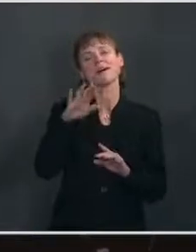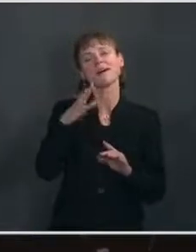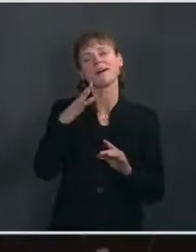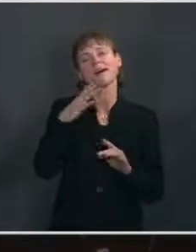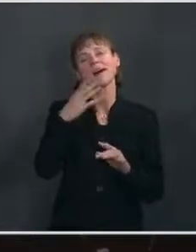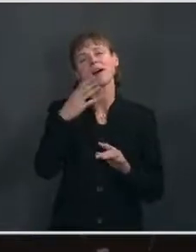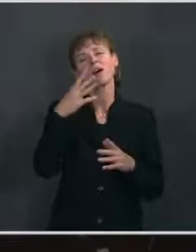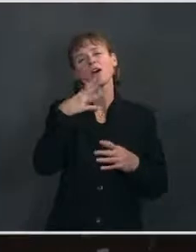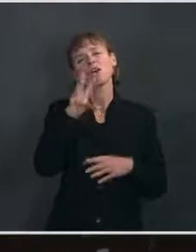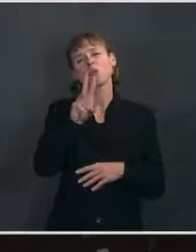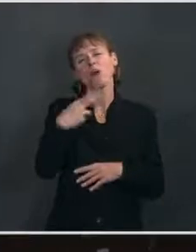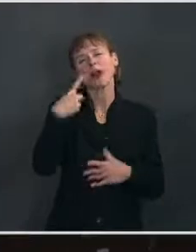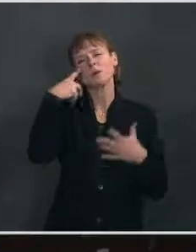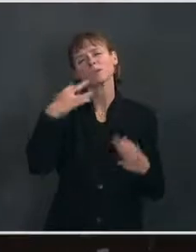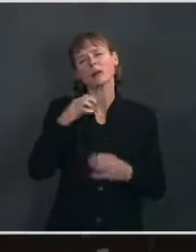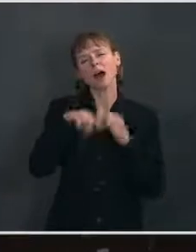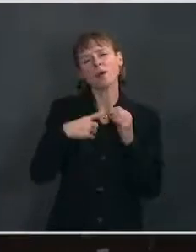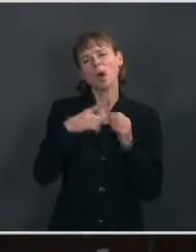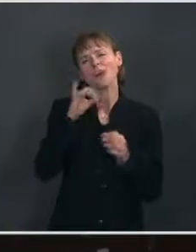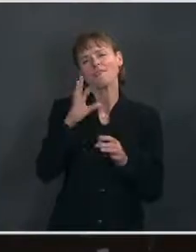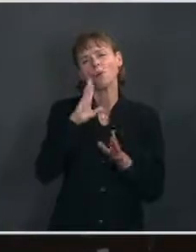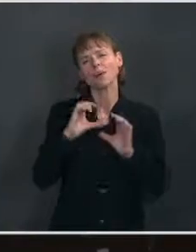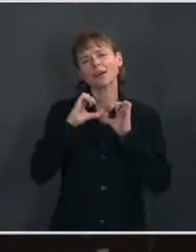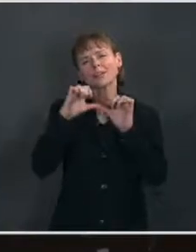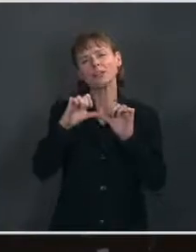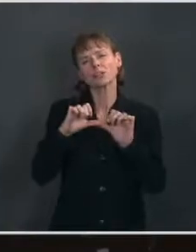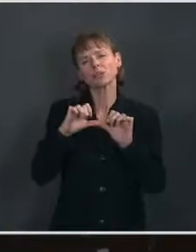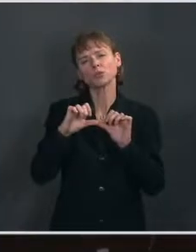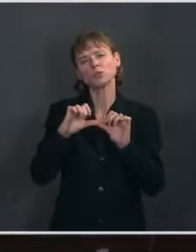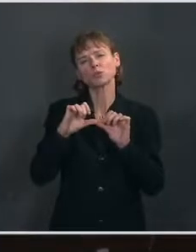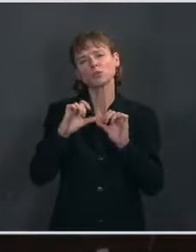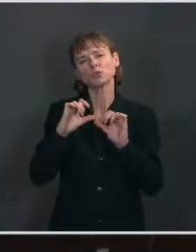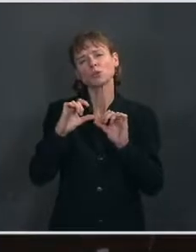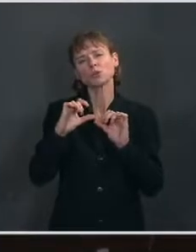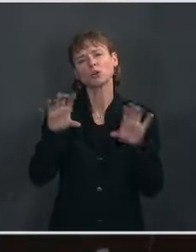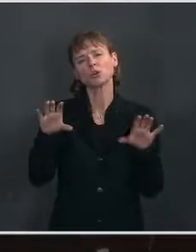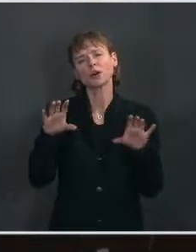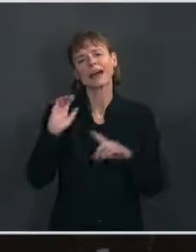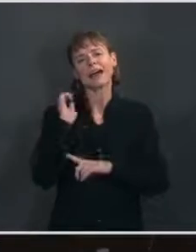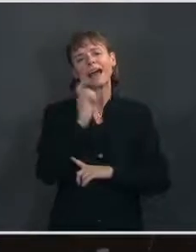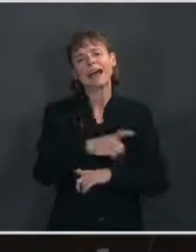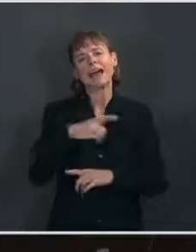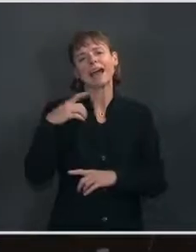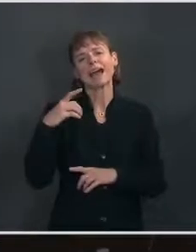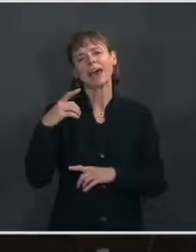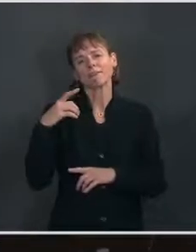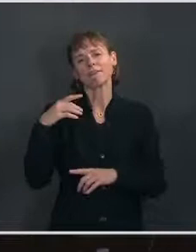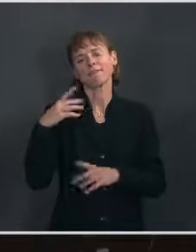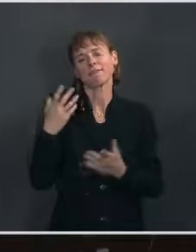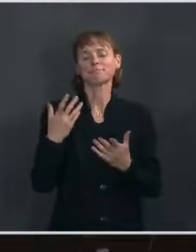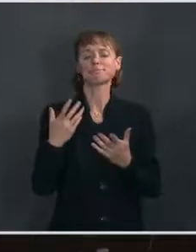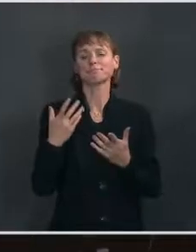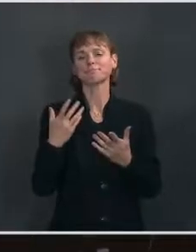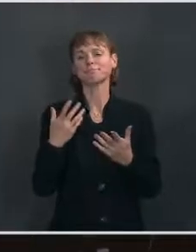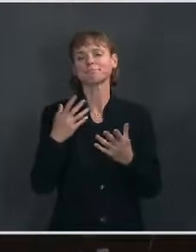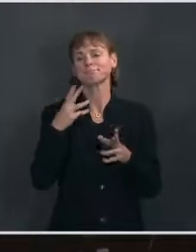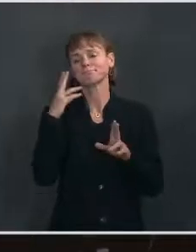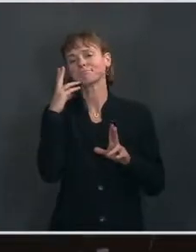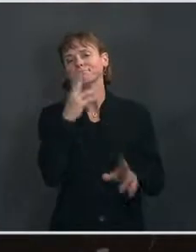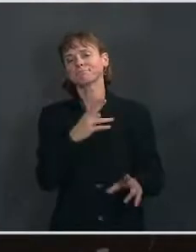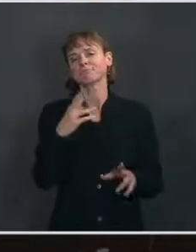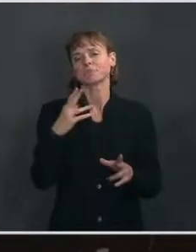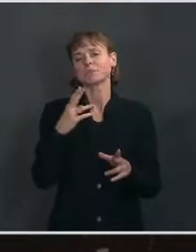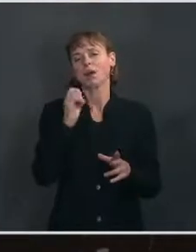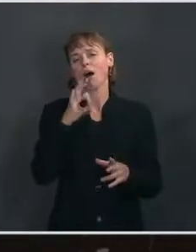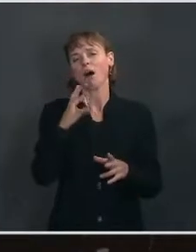a determination about whether it will continue to extend the privilege of intelligence briefings to former President Trump, given the concerns among some Democrats that he'll